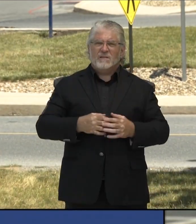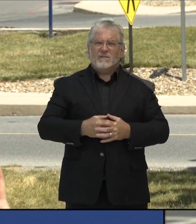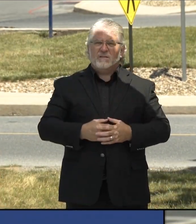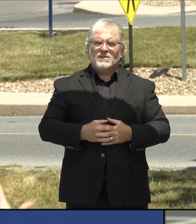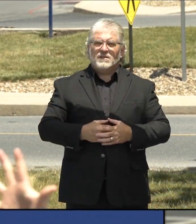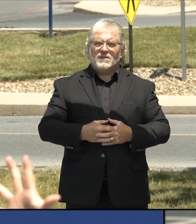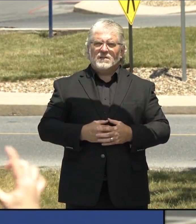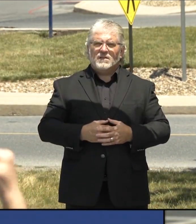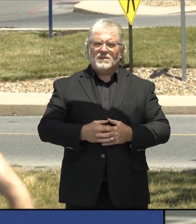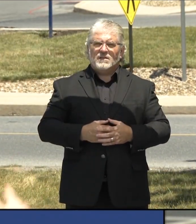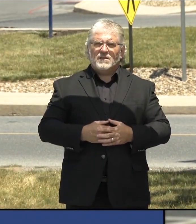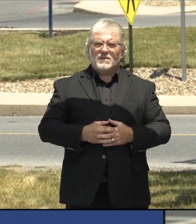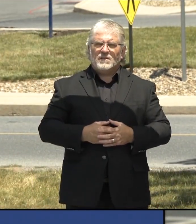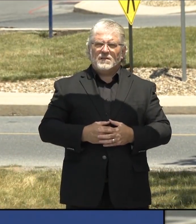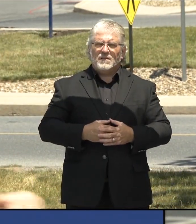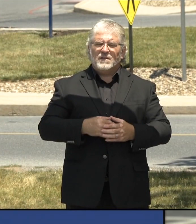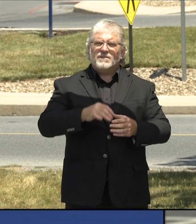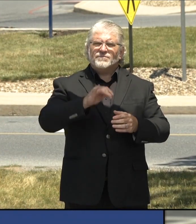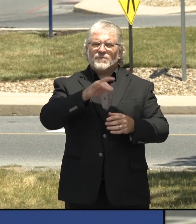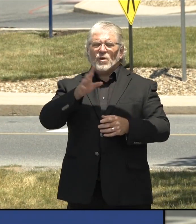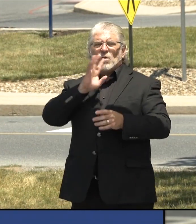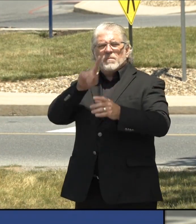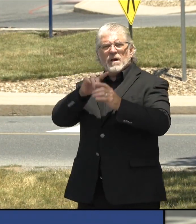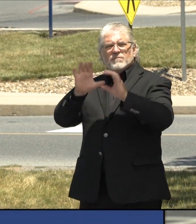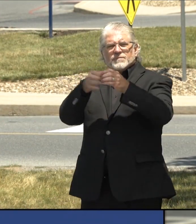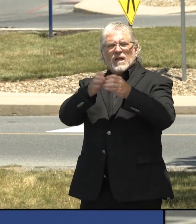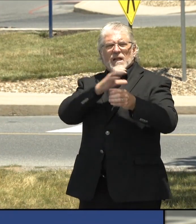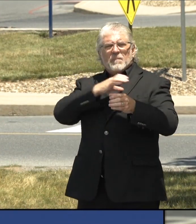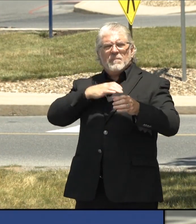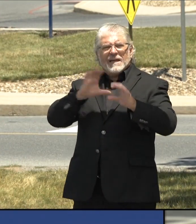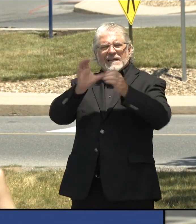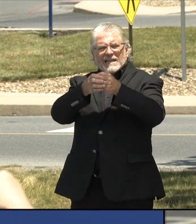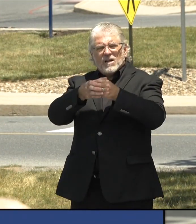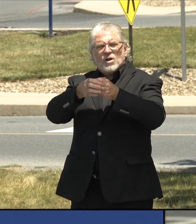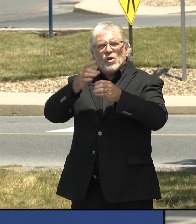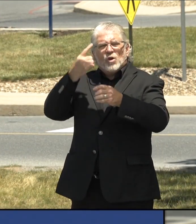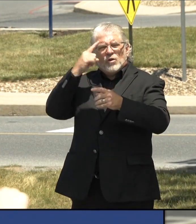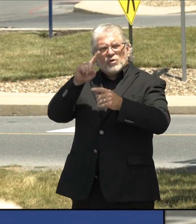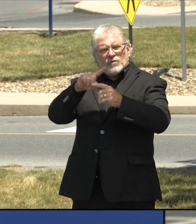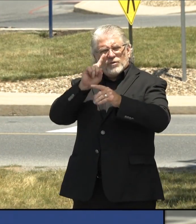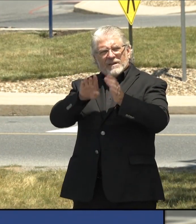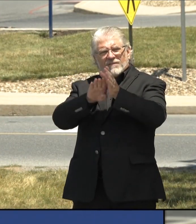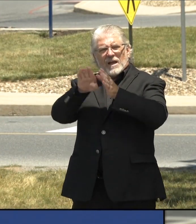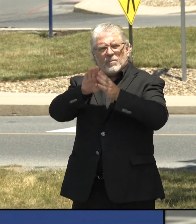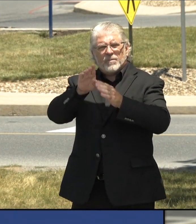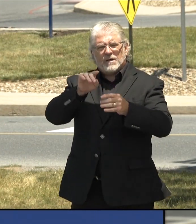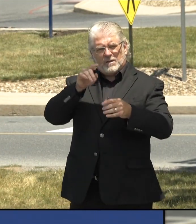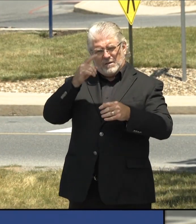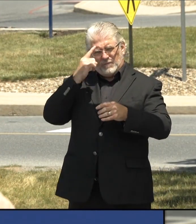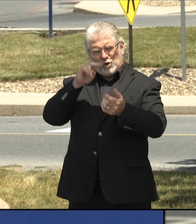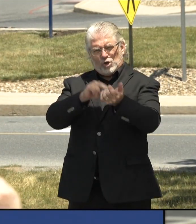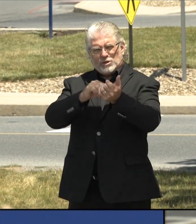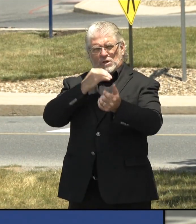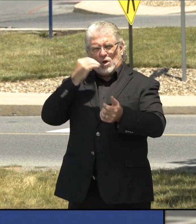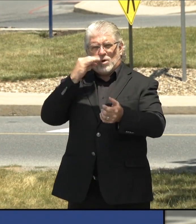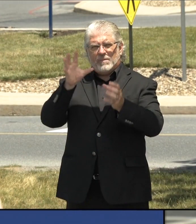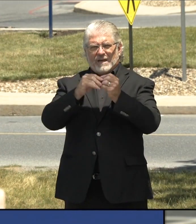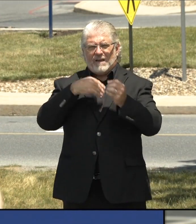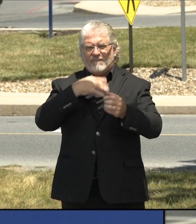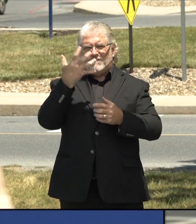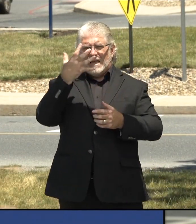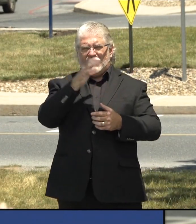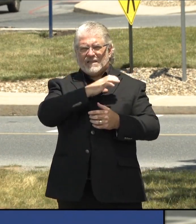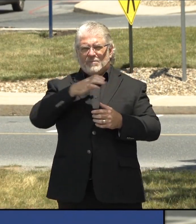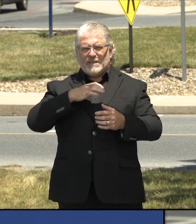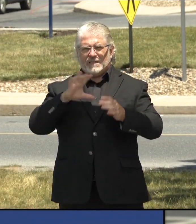concerned about how the nursing homes were dealt with in this state. Yeah. Uh, 70%, nearly 70% of the deaths are in nursing